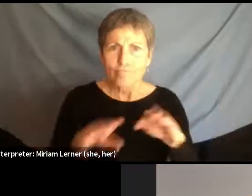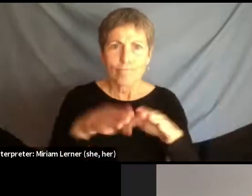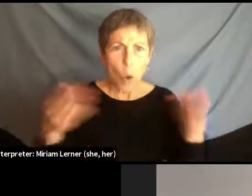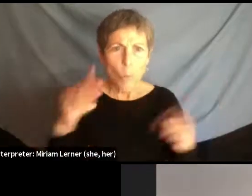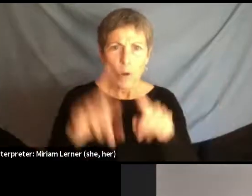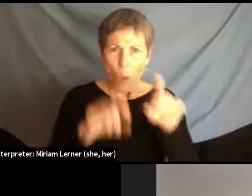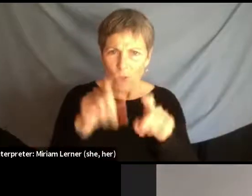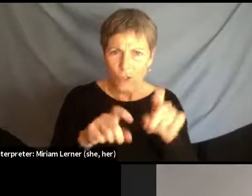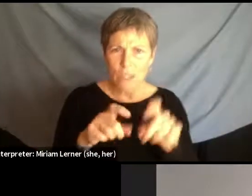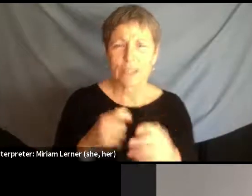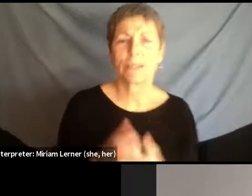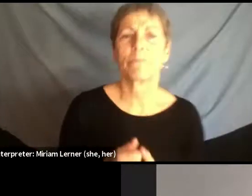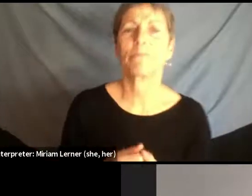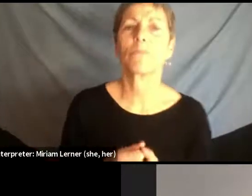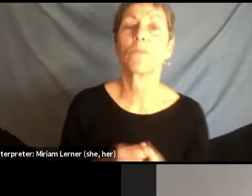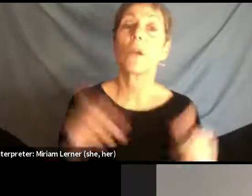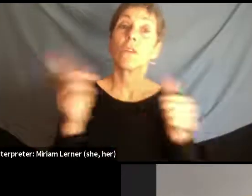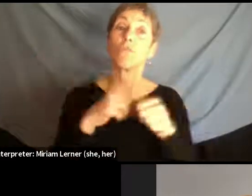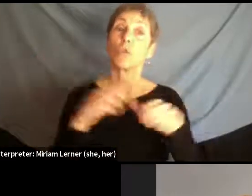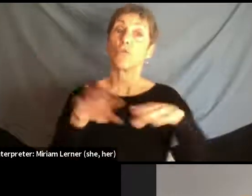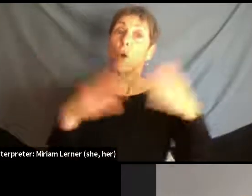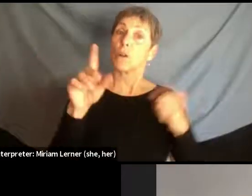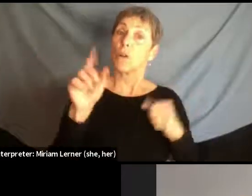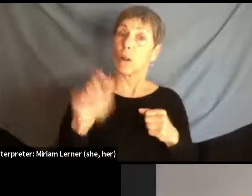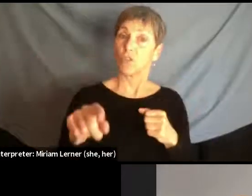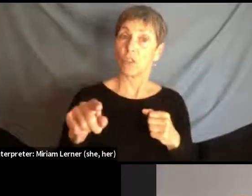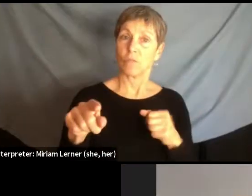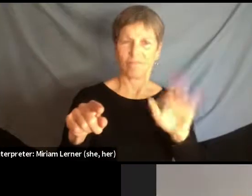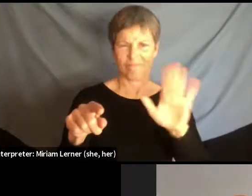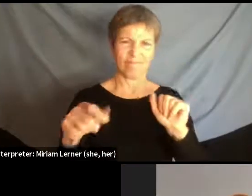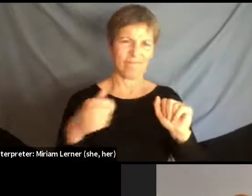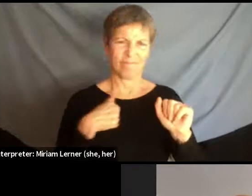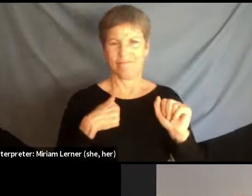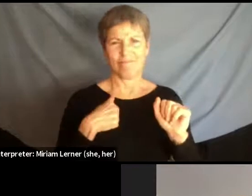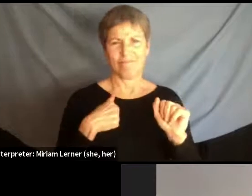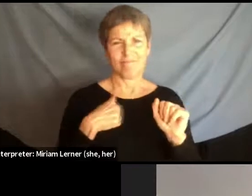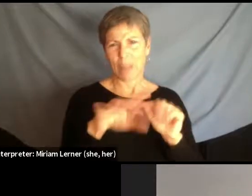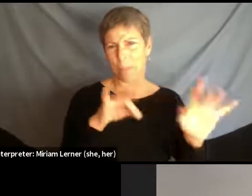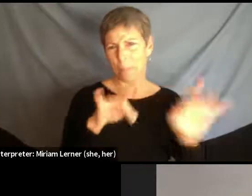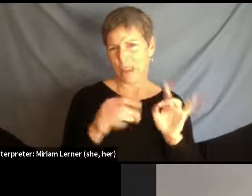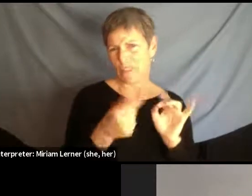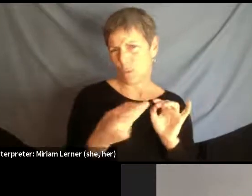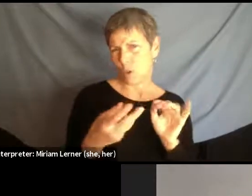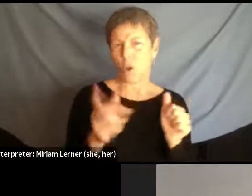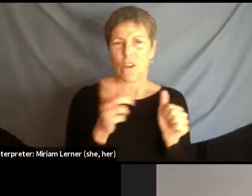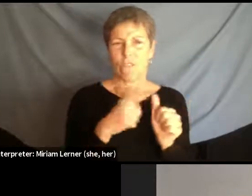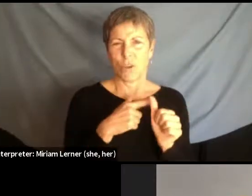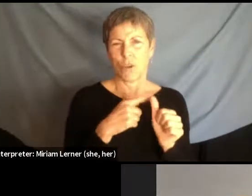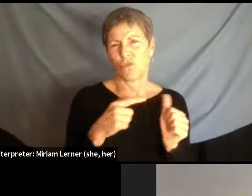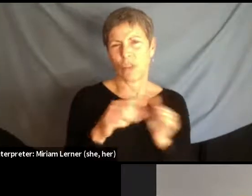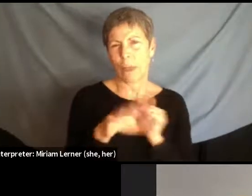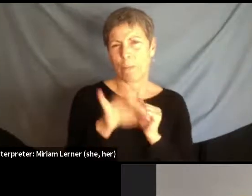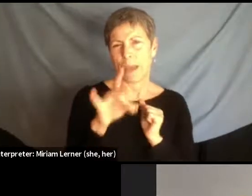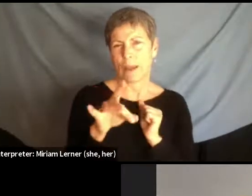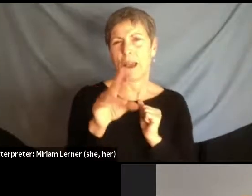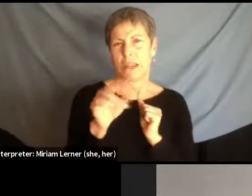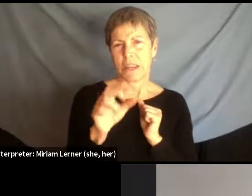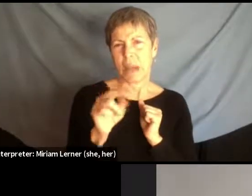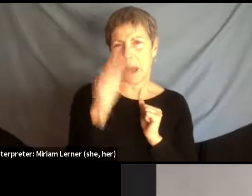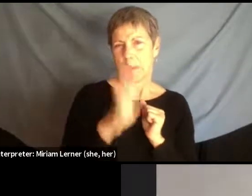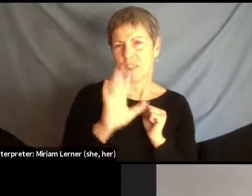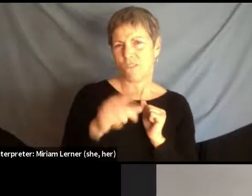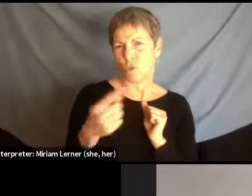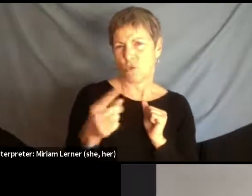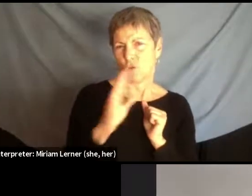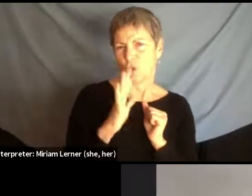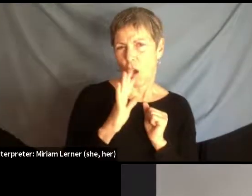the first open question, and I'll choose who I'll throw it to first. I'm probably going to choose the non-men first to talk. It's